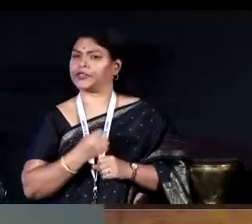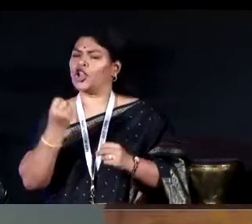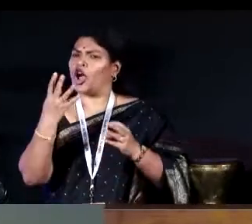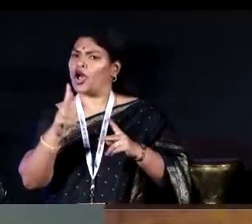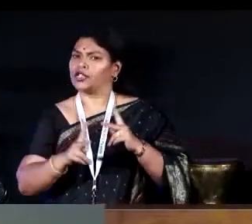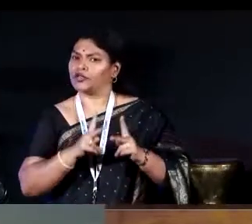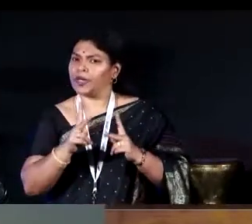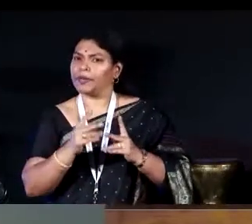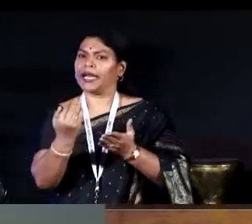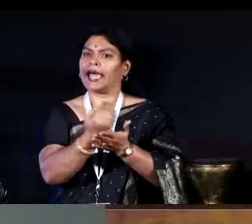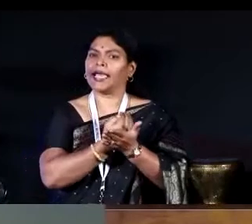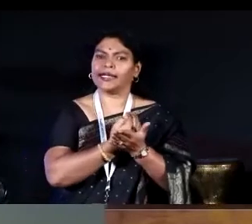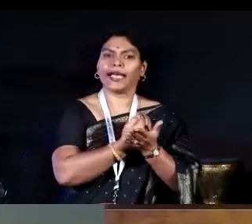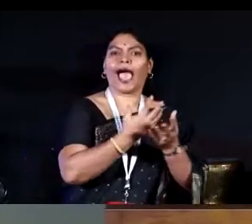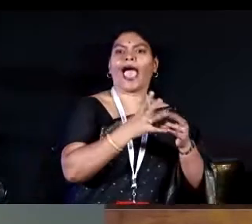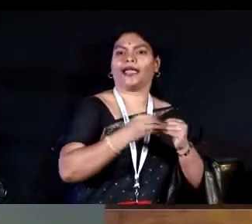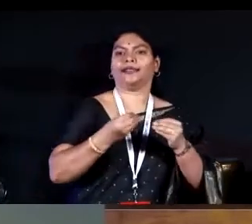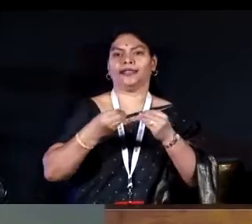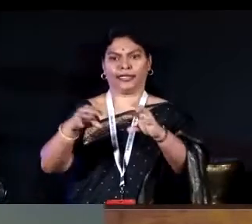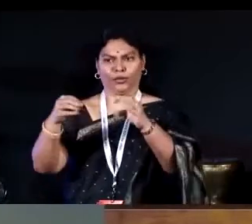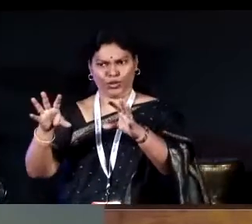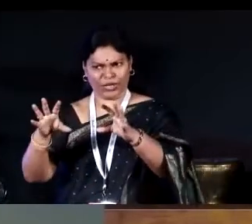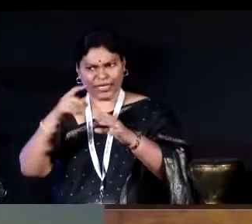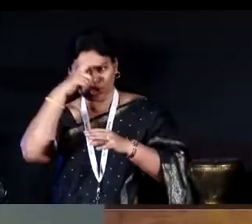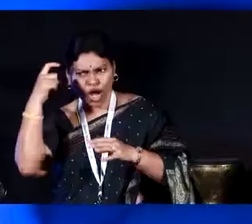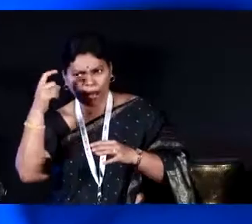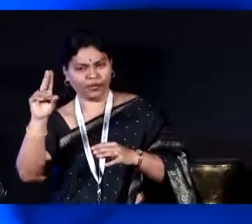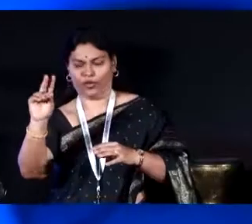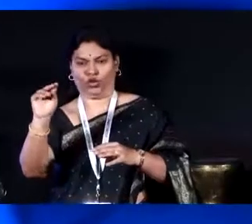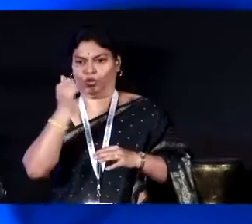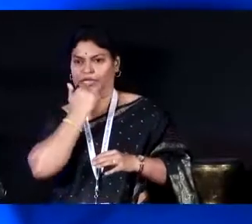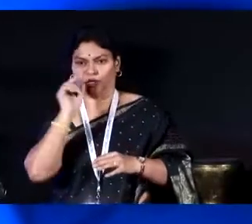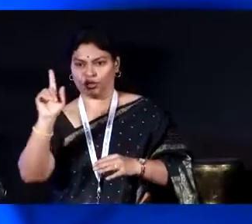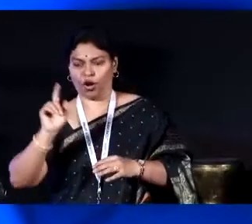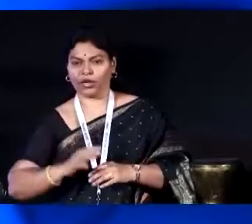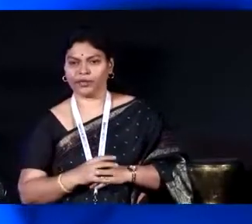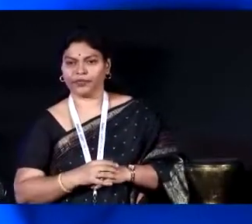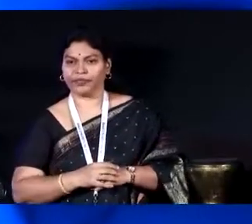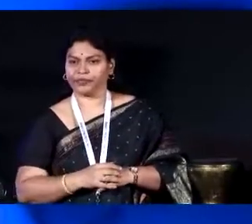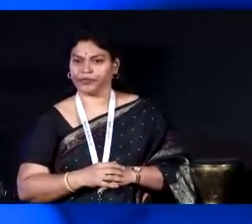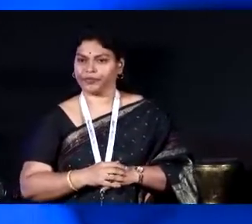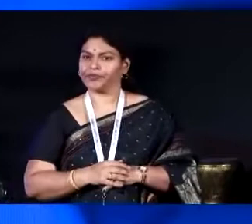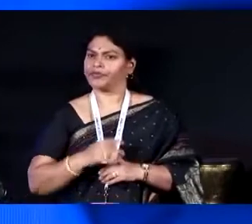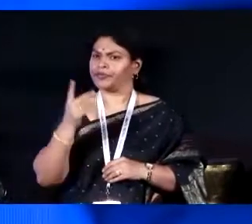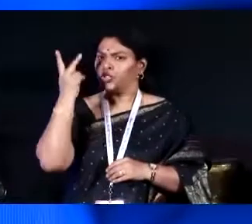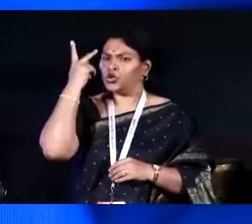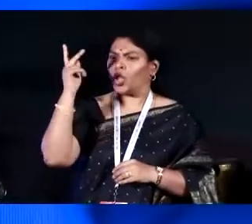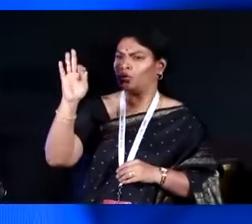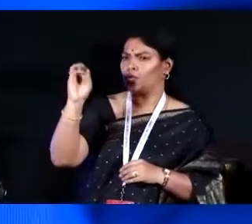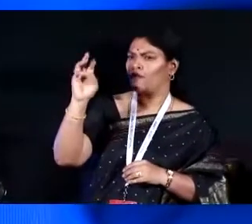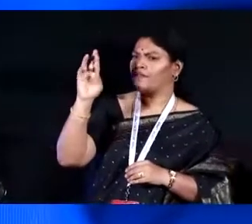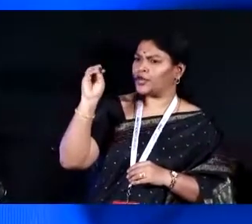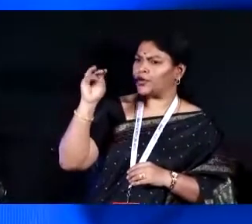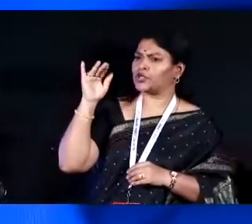collecting and distributing clothes, they are absolutely wrong, I will try to correct it today a bit although you know Feroz told me to